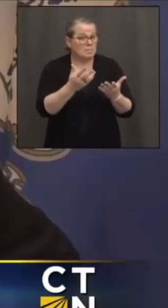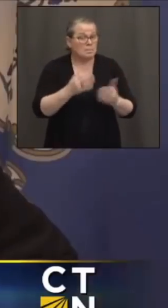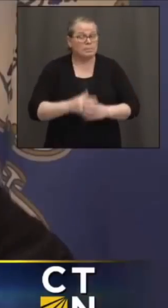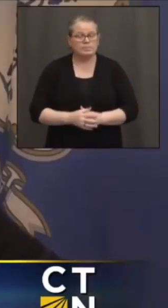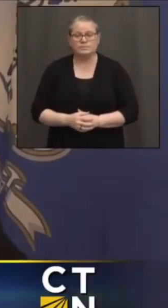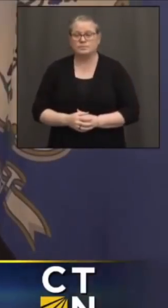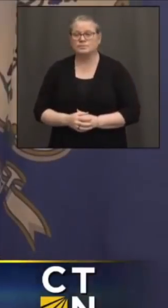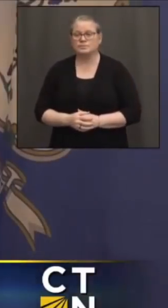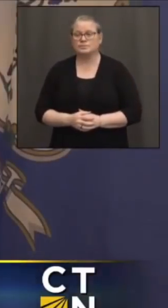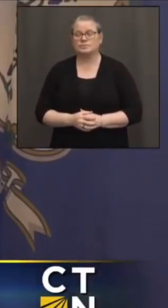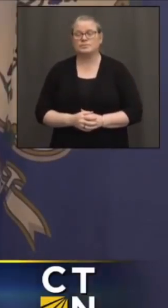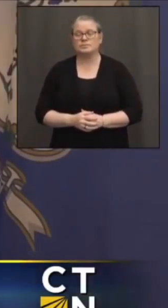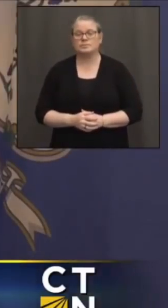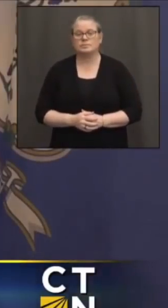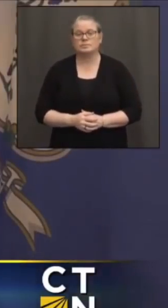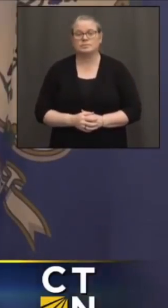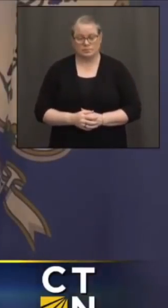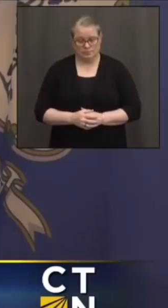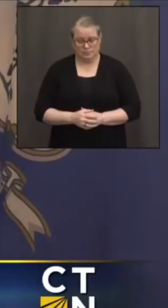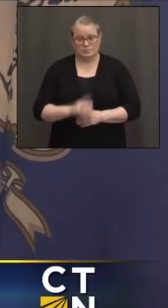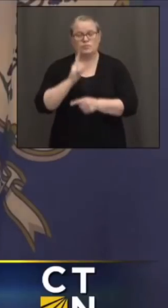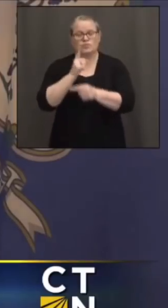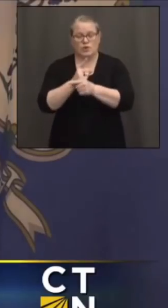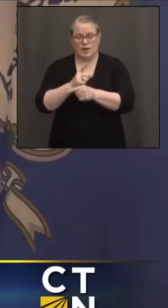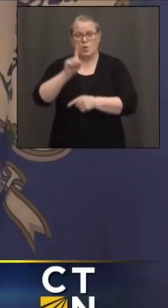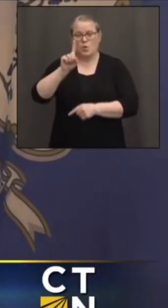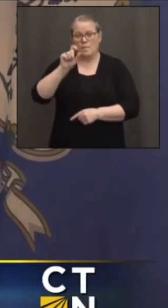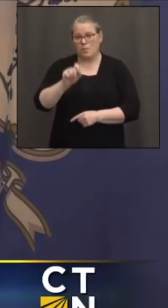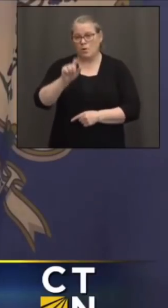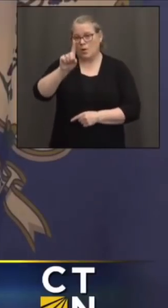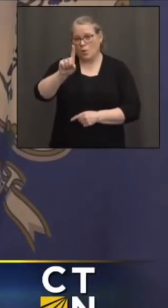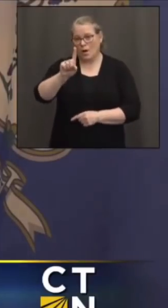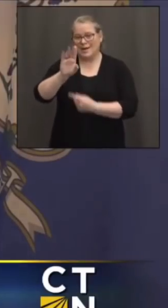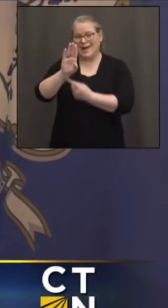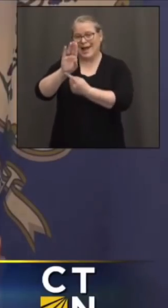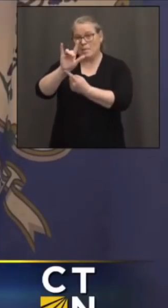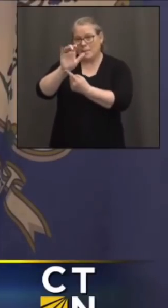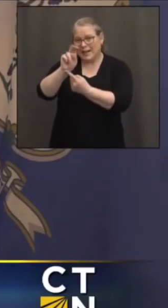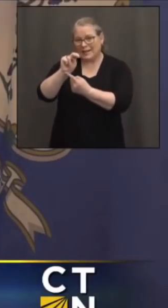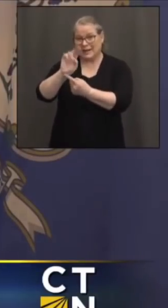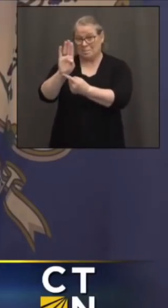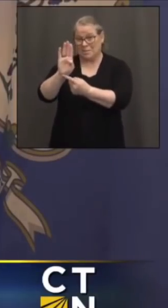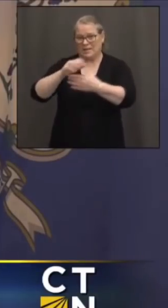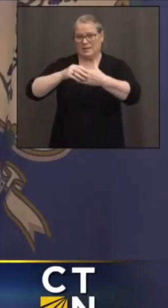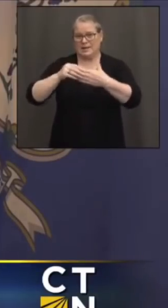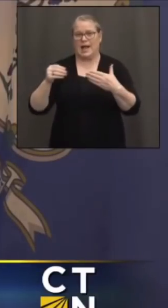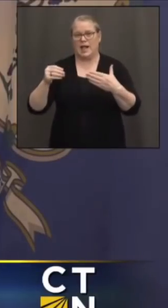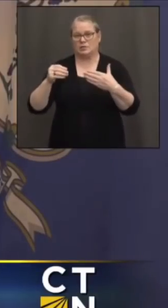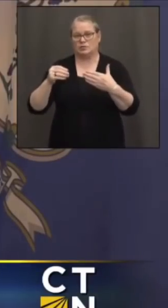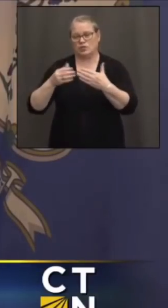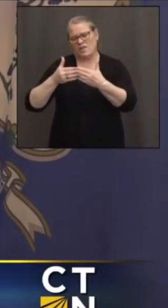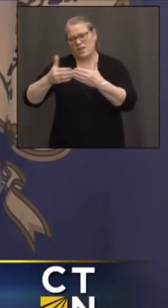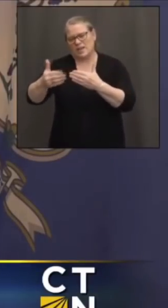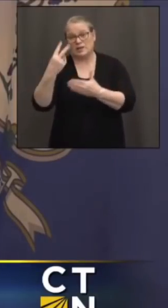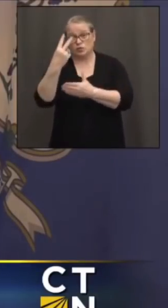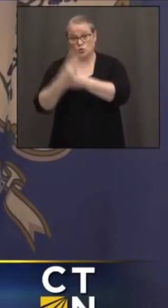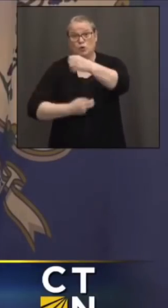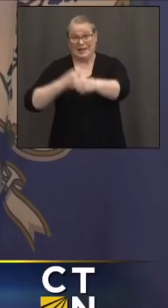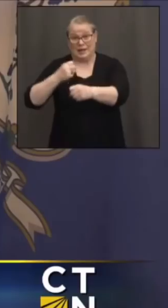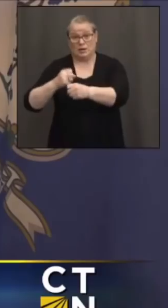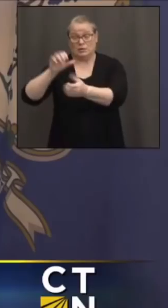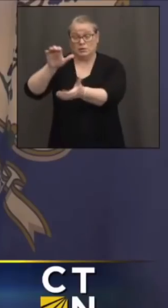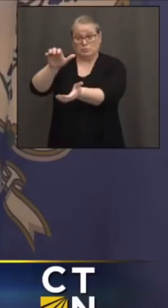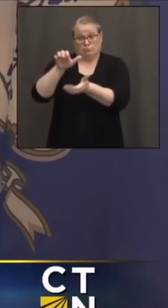Yeah, we're going to get $1.1 billion over the next two years. And that money,